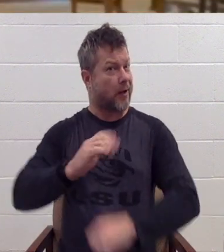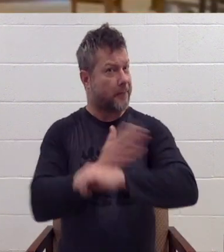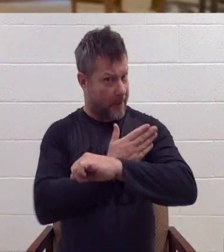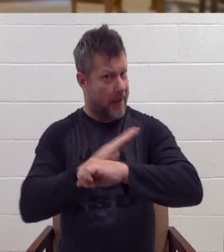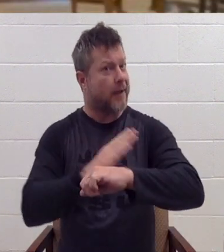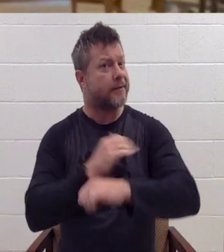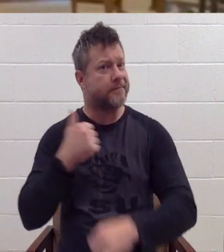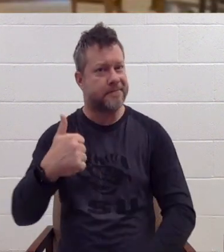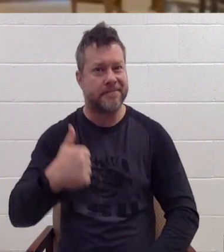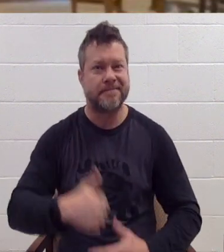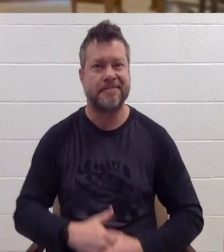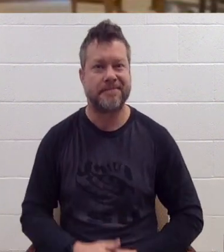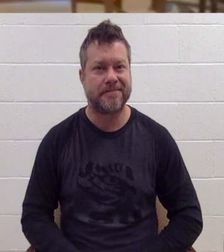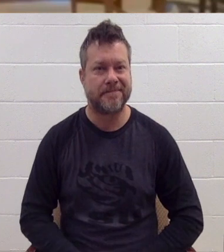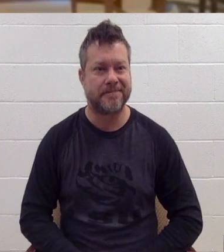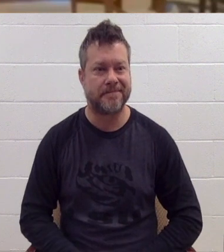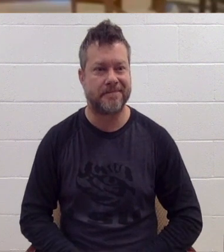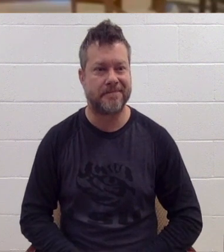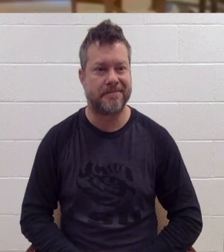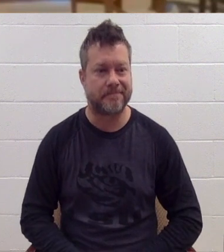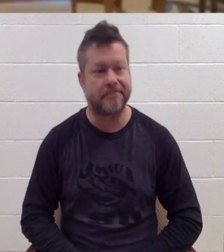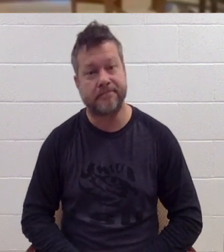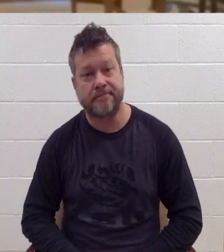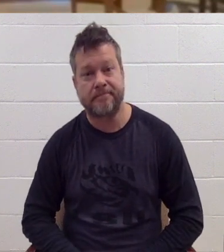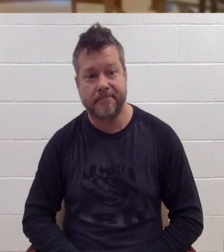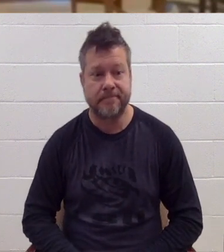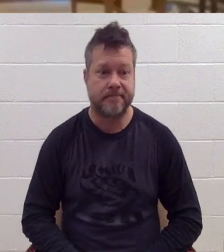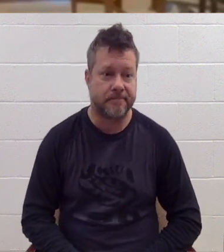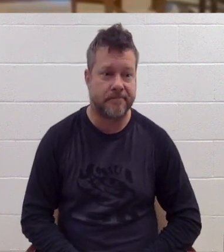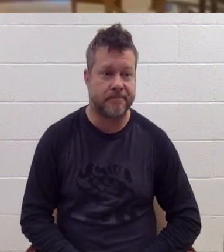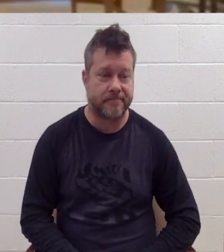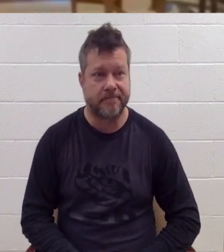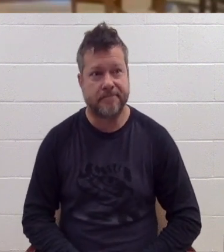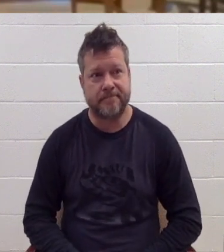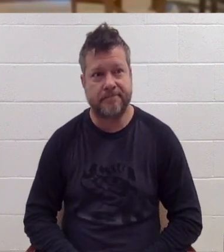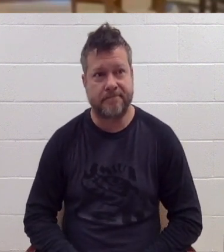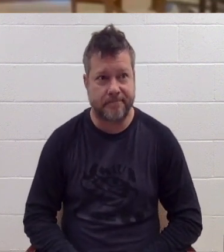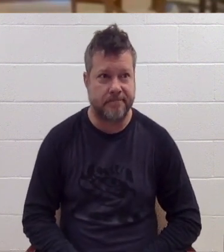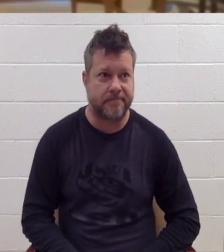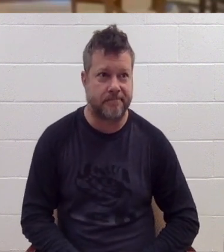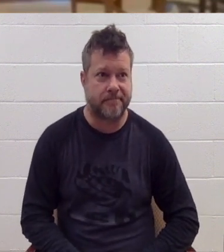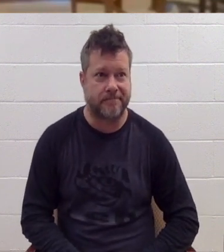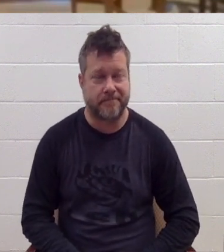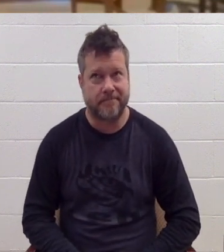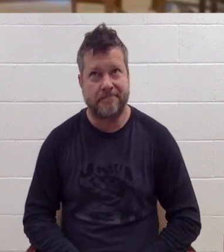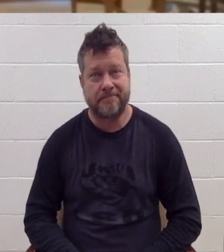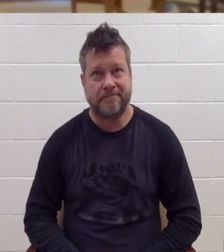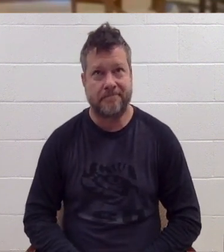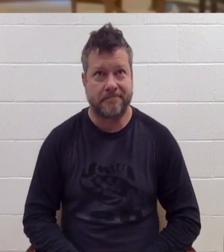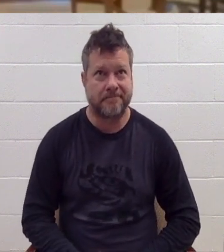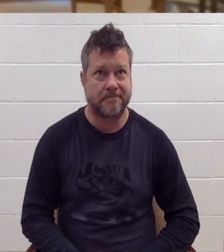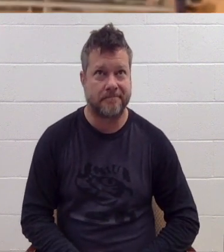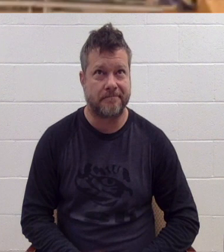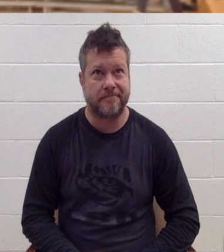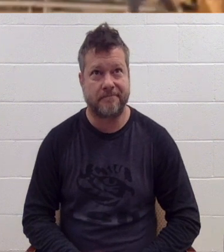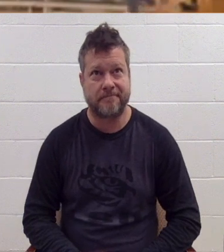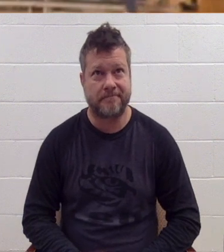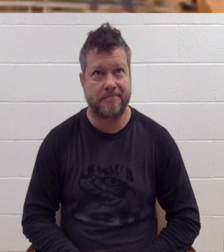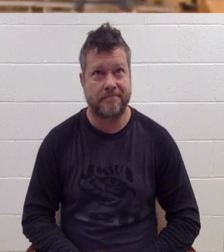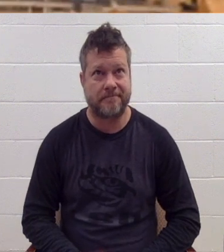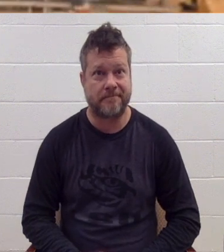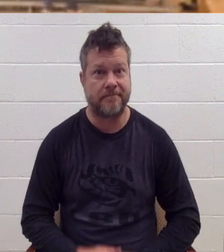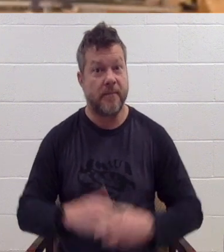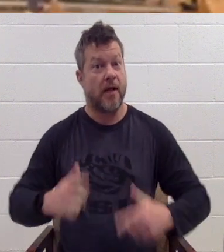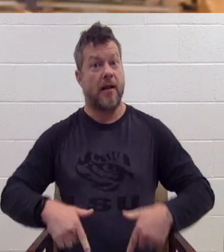the Life